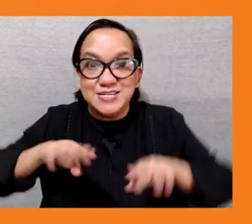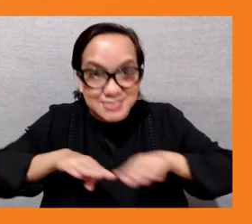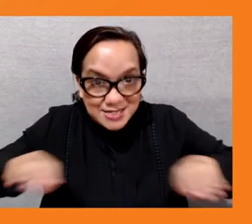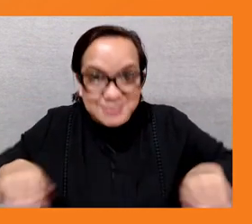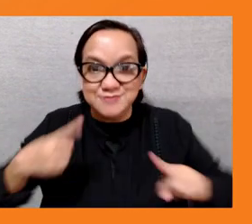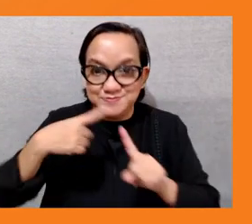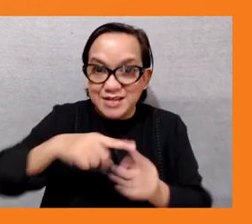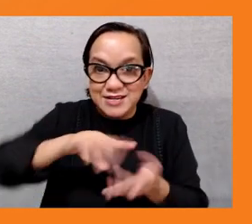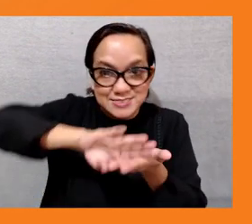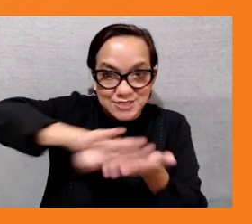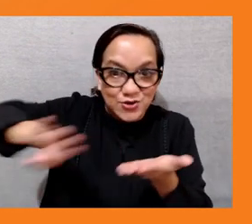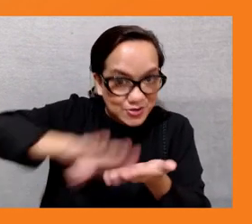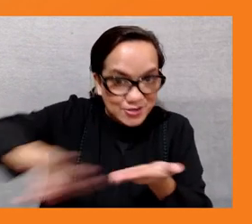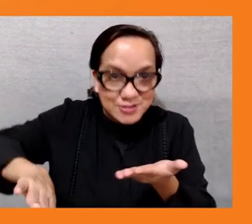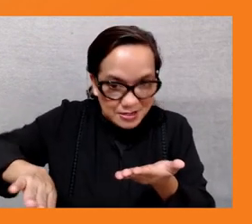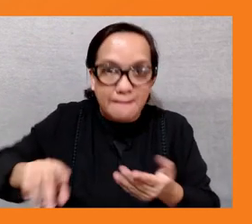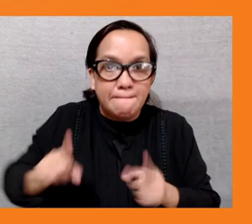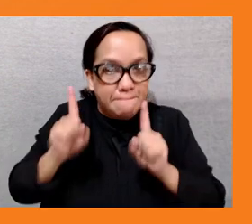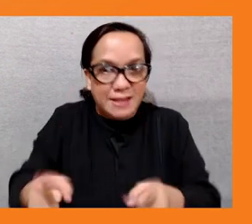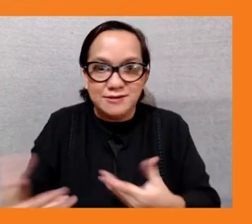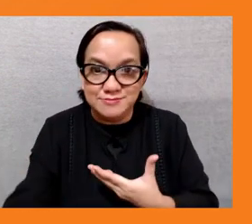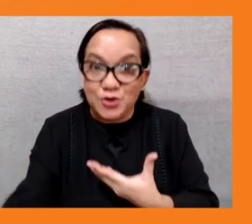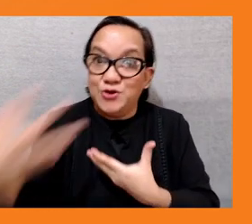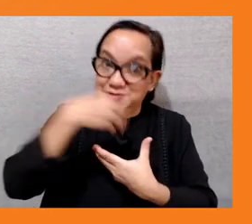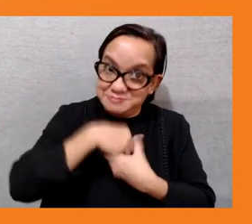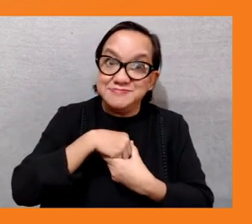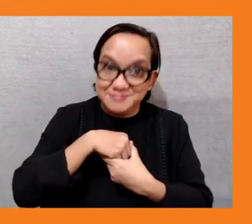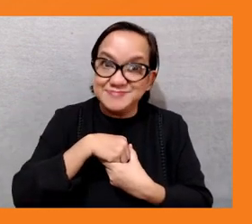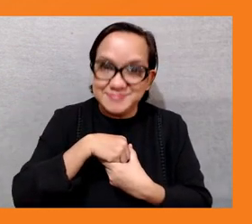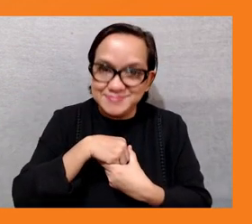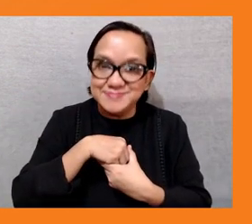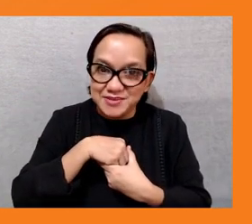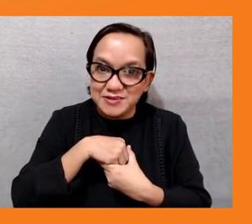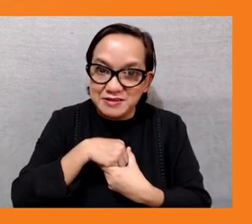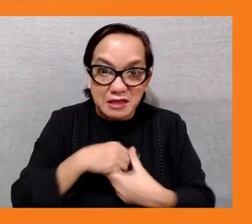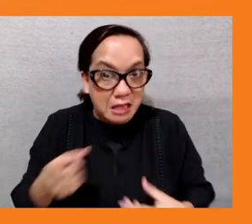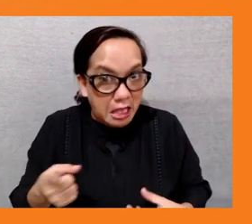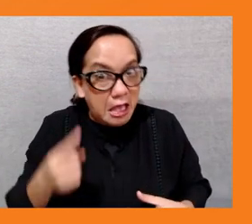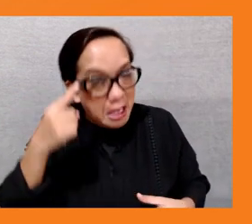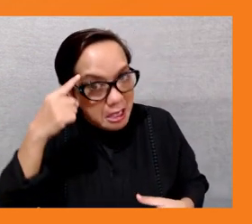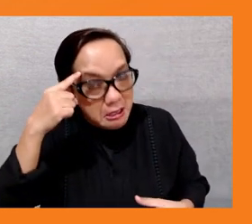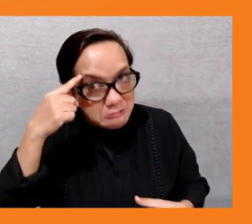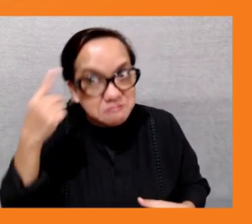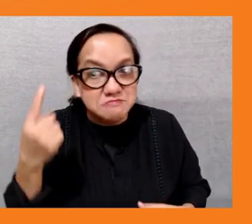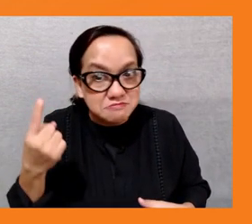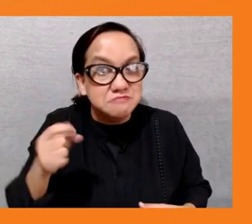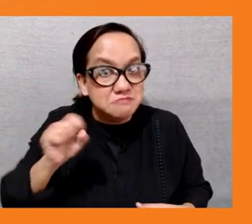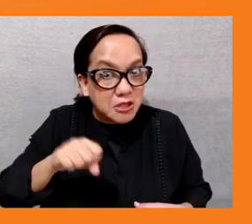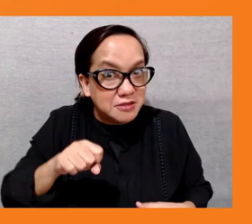i agree with that but my takeaway was the role of the curricula itself so